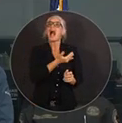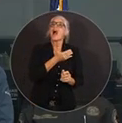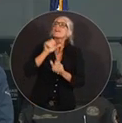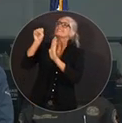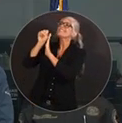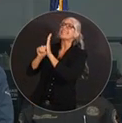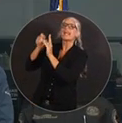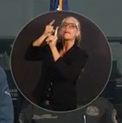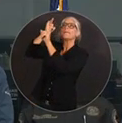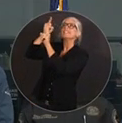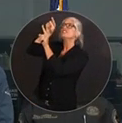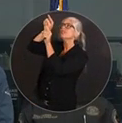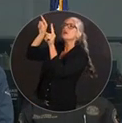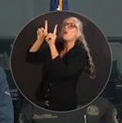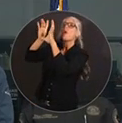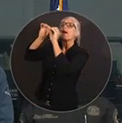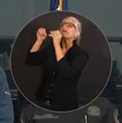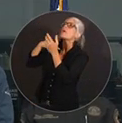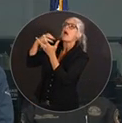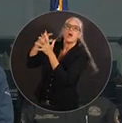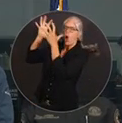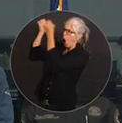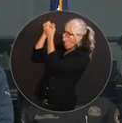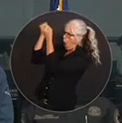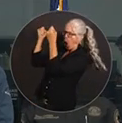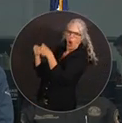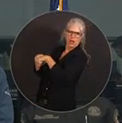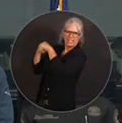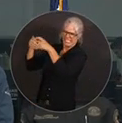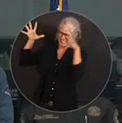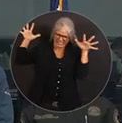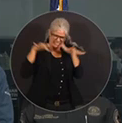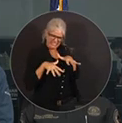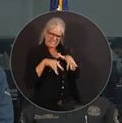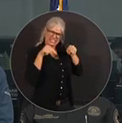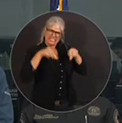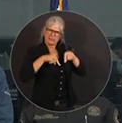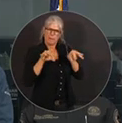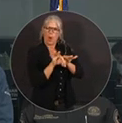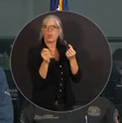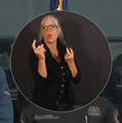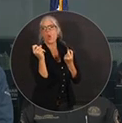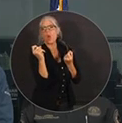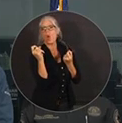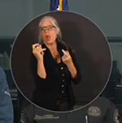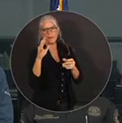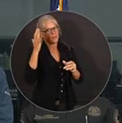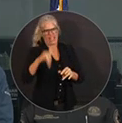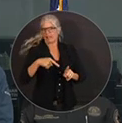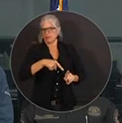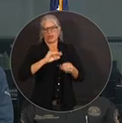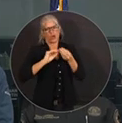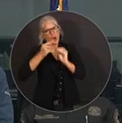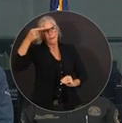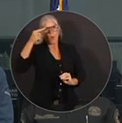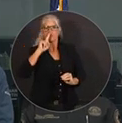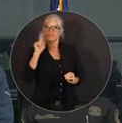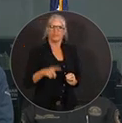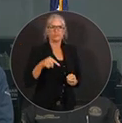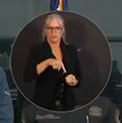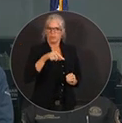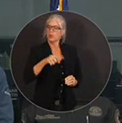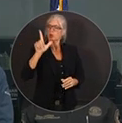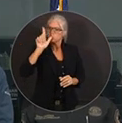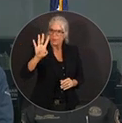these affected areas. We've now deployed over 300 dump trucks, and they are continuing to work 24-7.